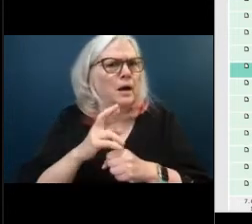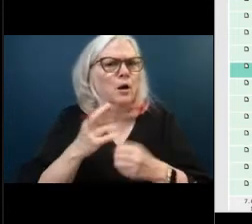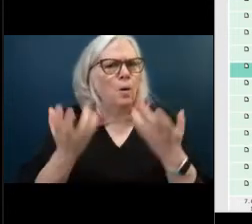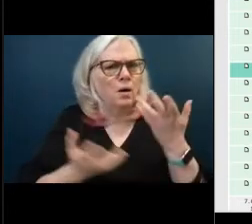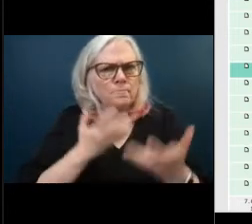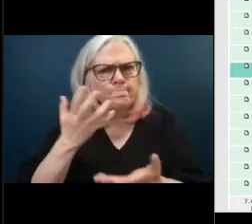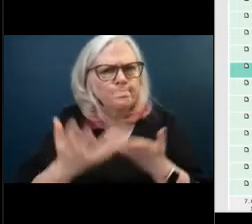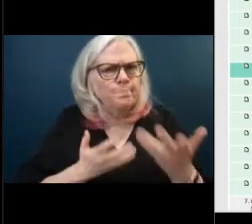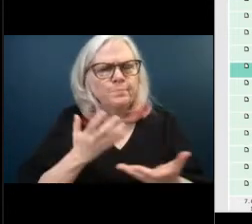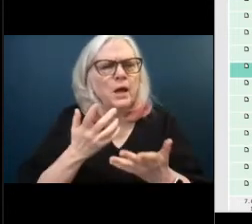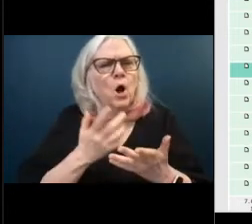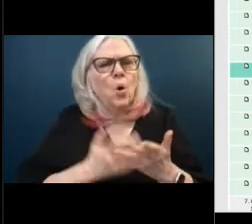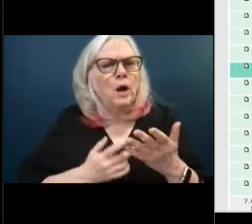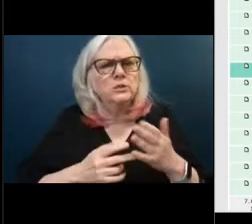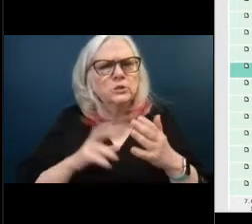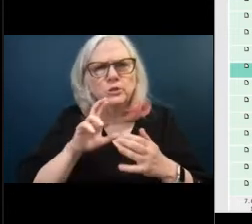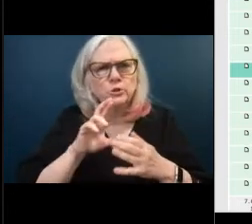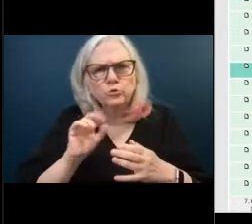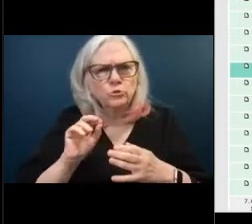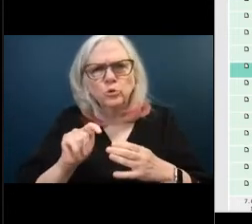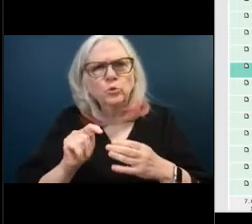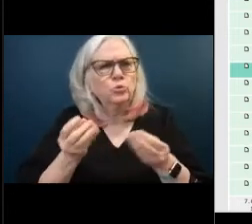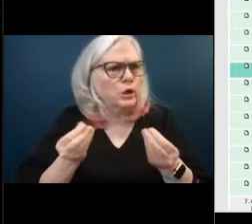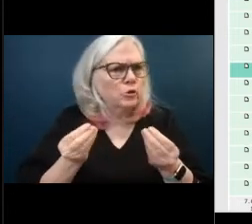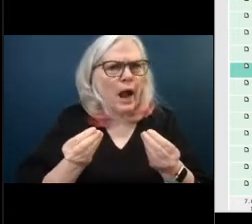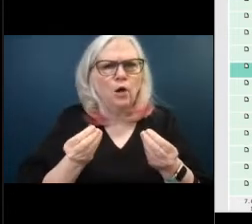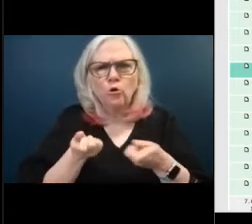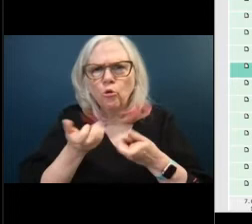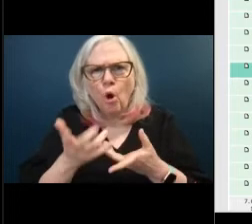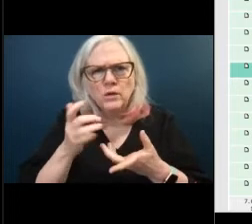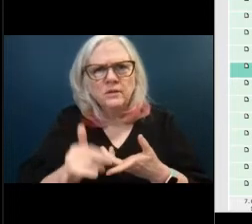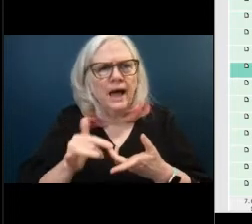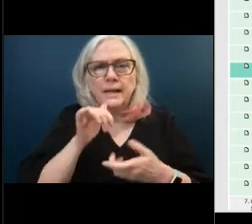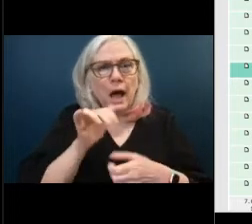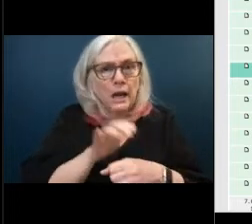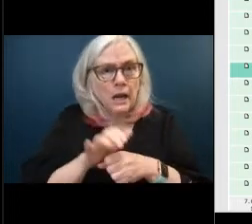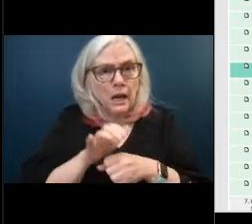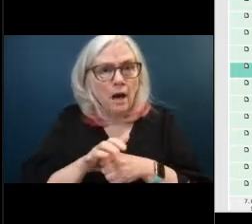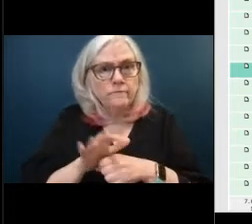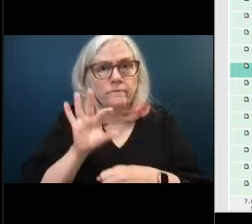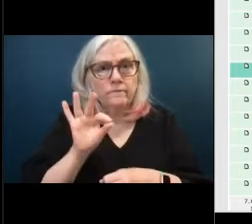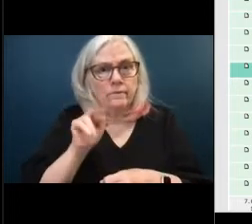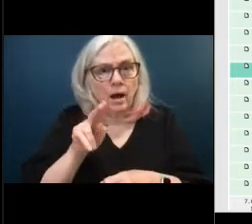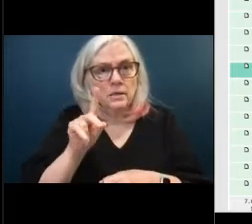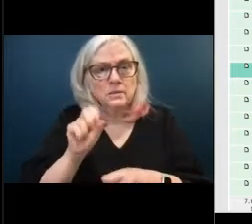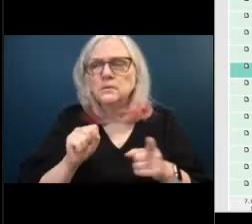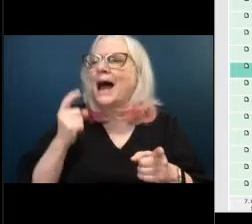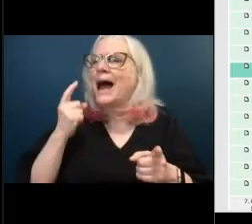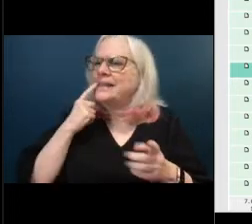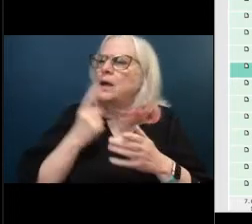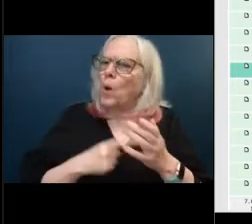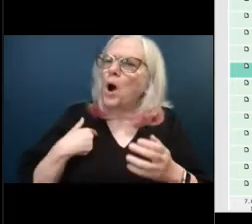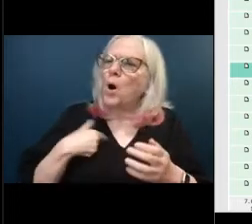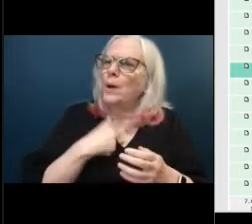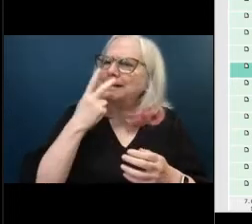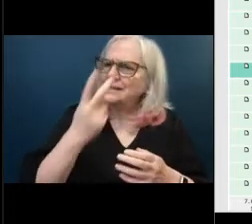ground cause of it it's just a lack of funding i i think what is being seen across the south florida area is